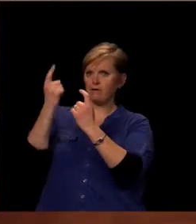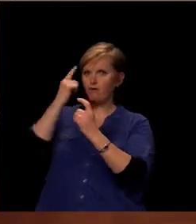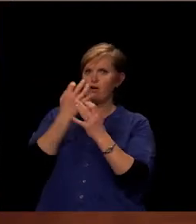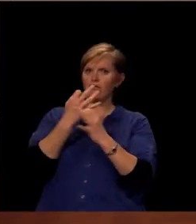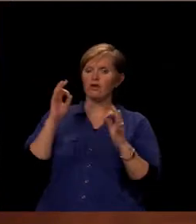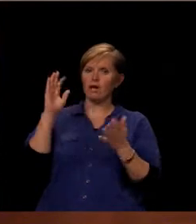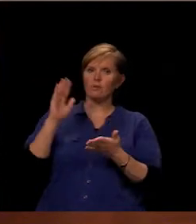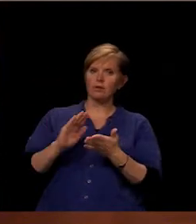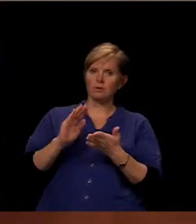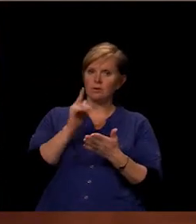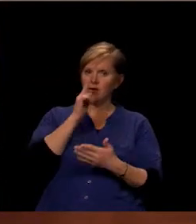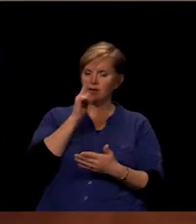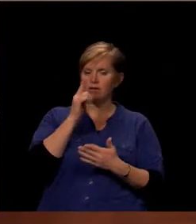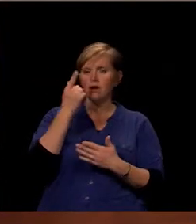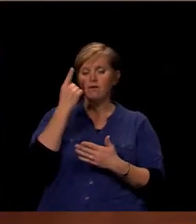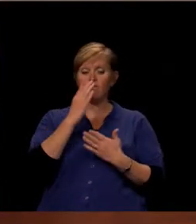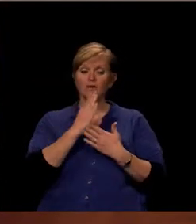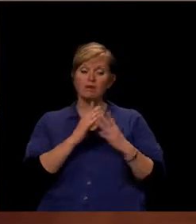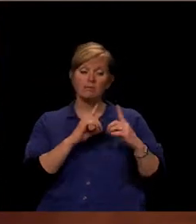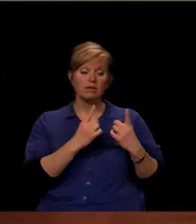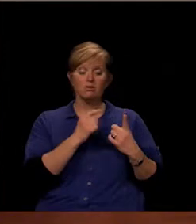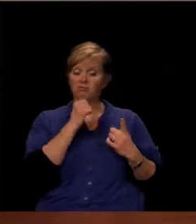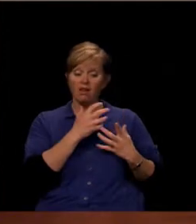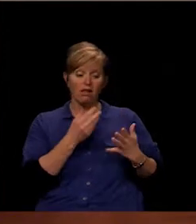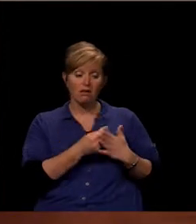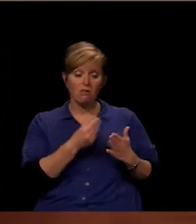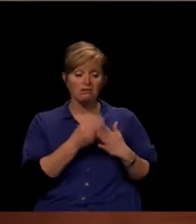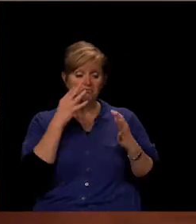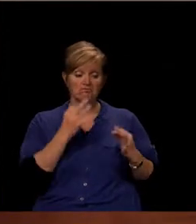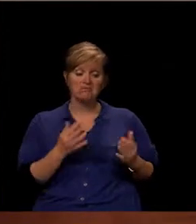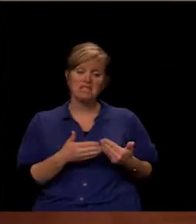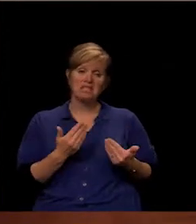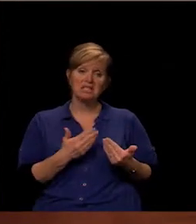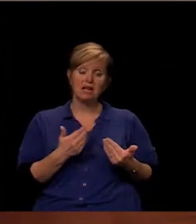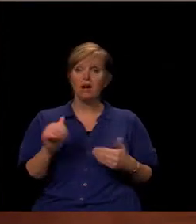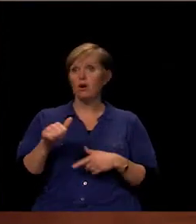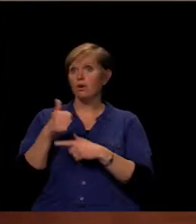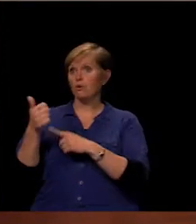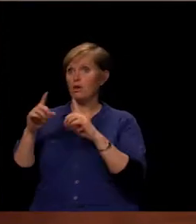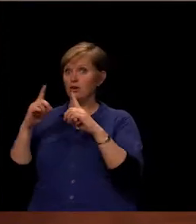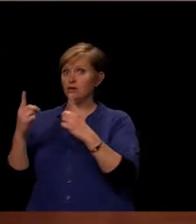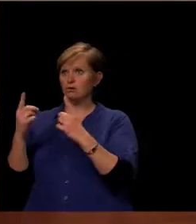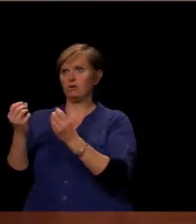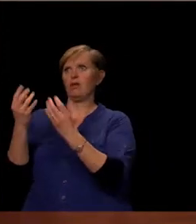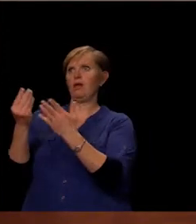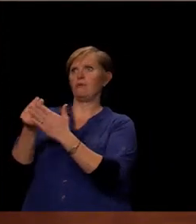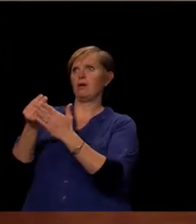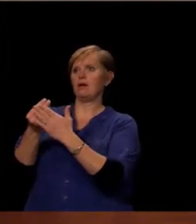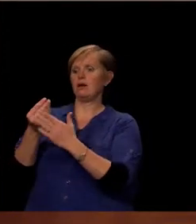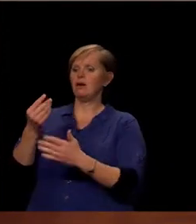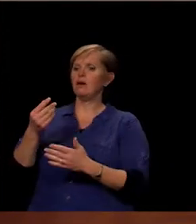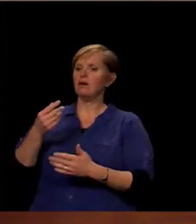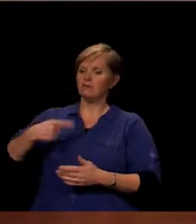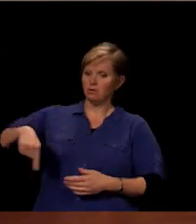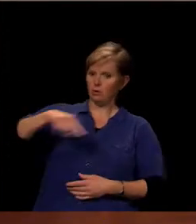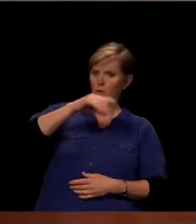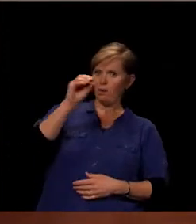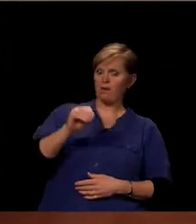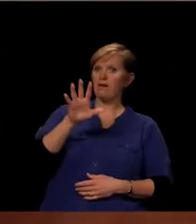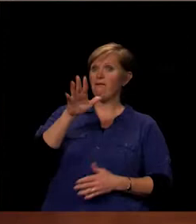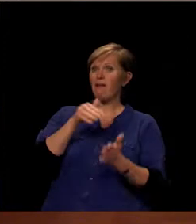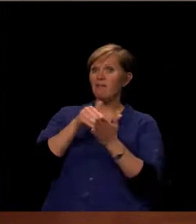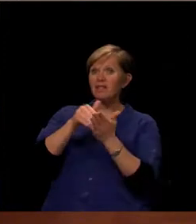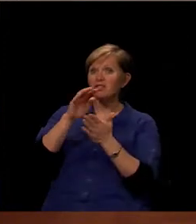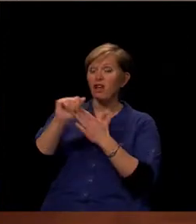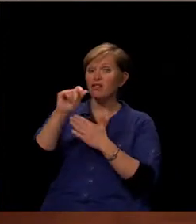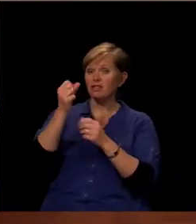For some districts, that's not a lot of money, and the decision is easy. To others, it's a lot of money. For us, it's about $5 million a year